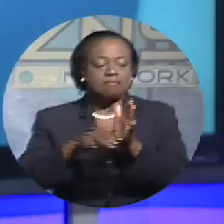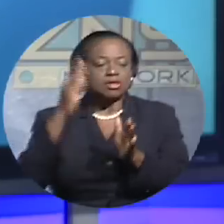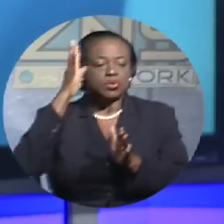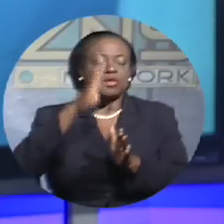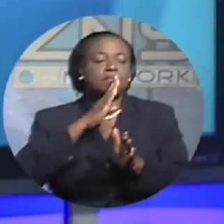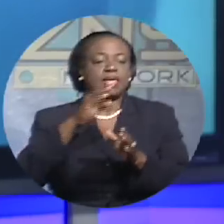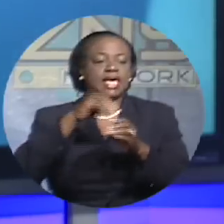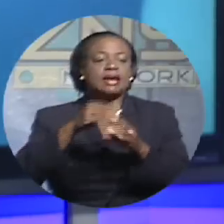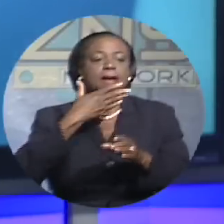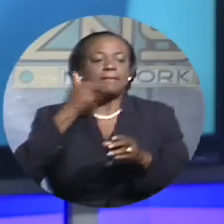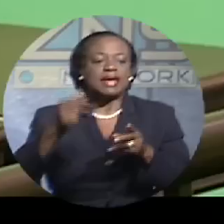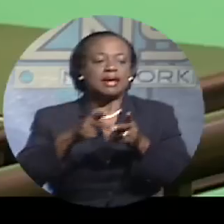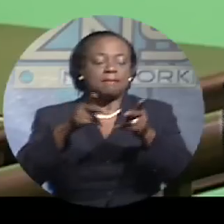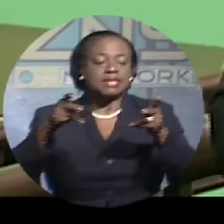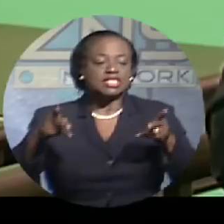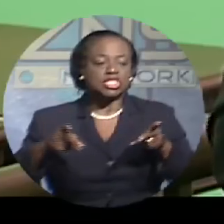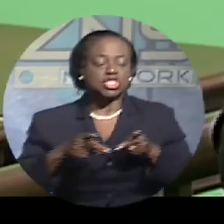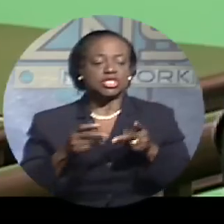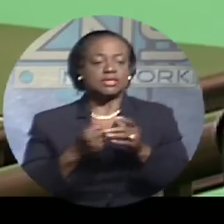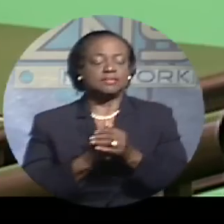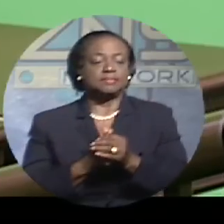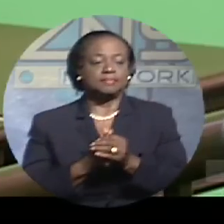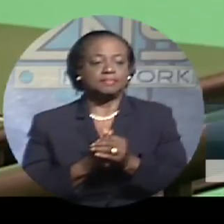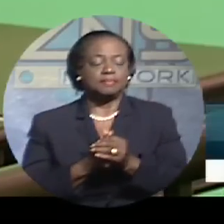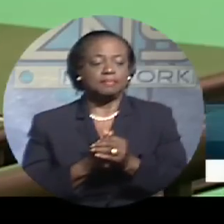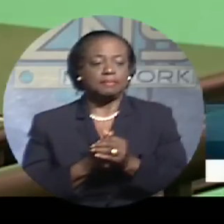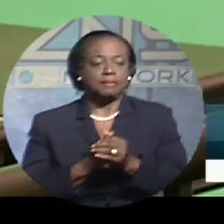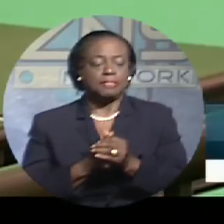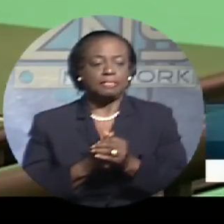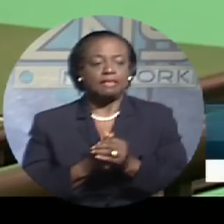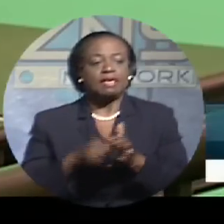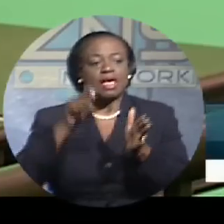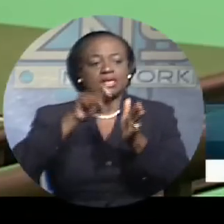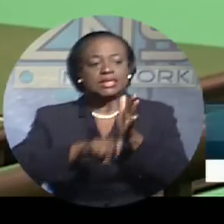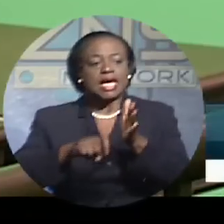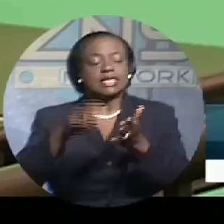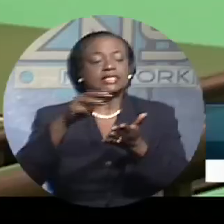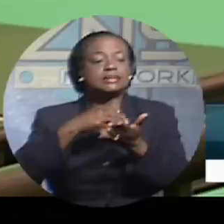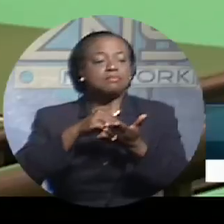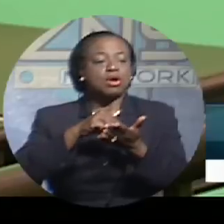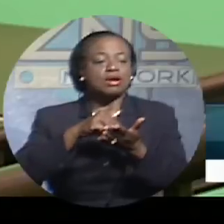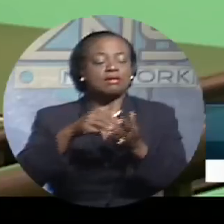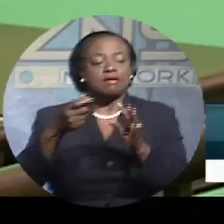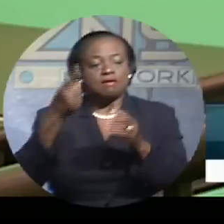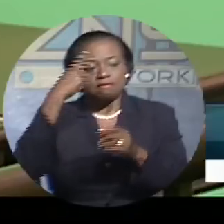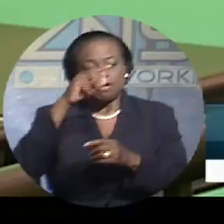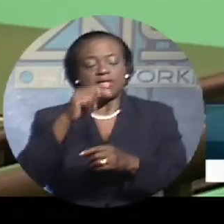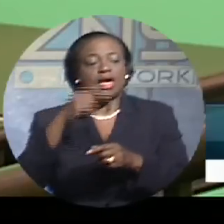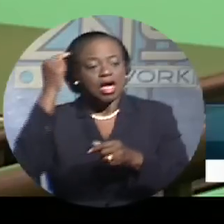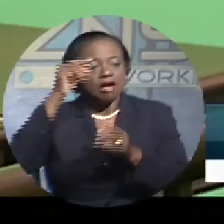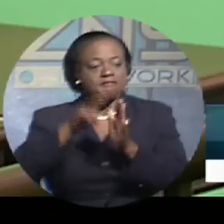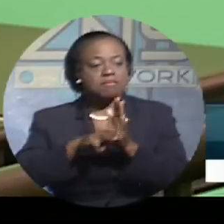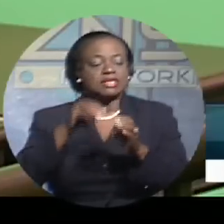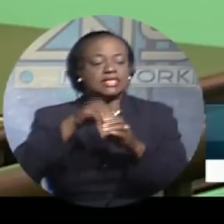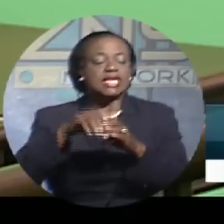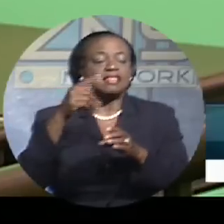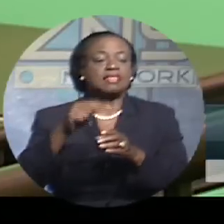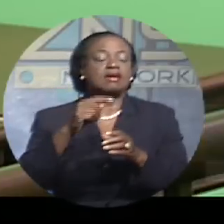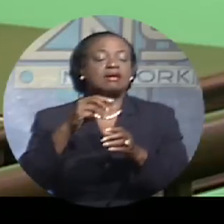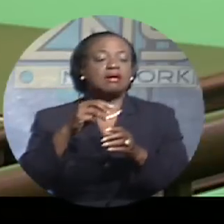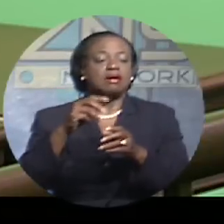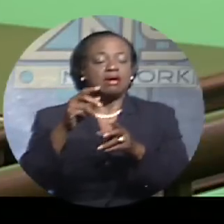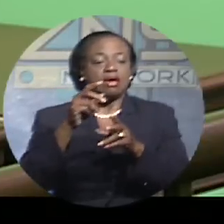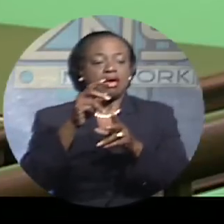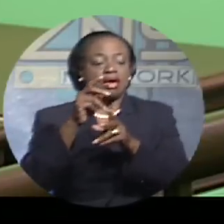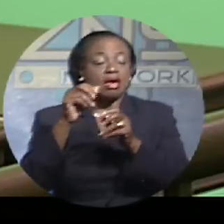obligations. Mr. Speaker, the current model, tax model of the government and the country is unsustainable. There is not